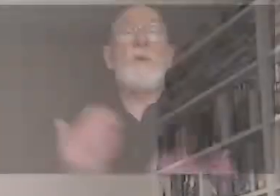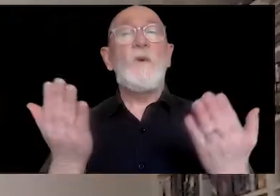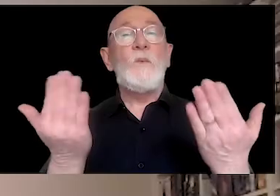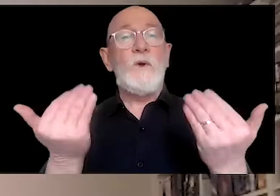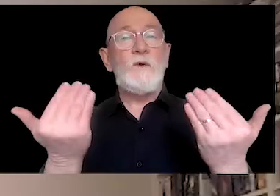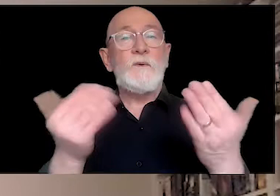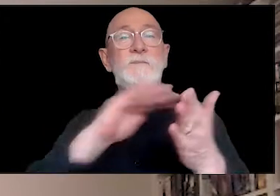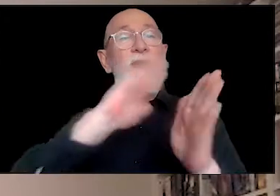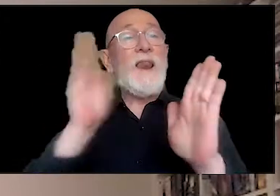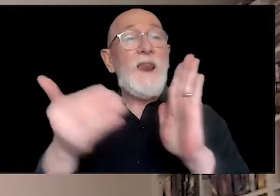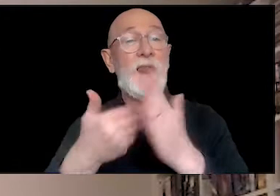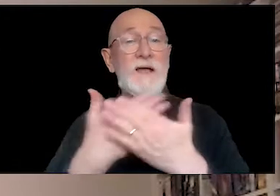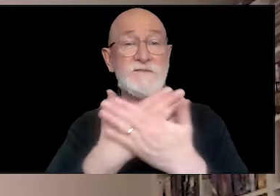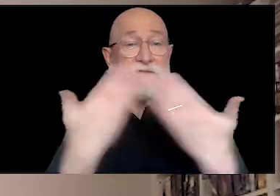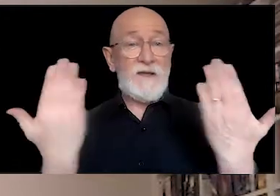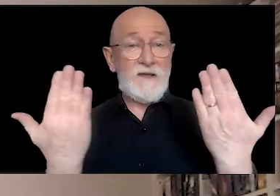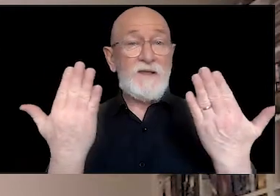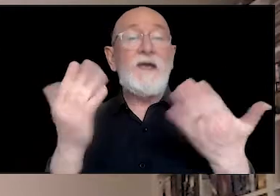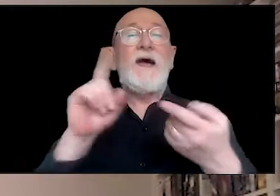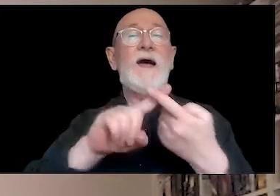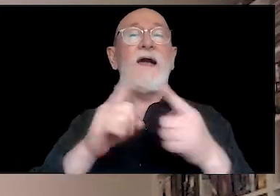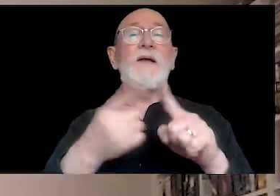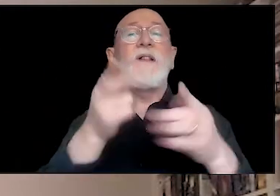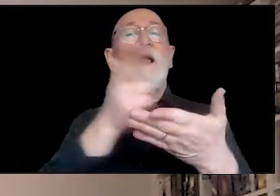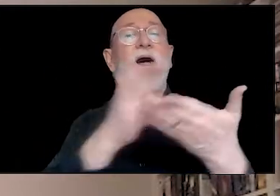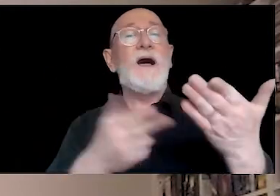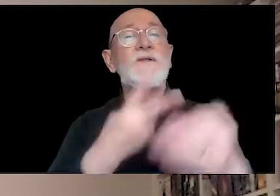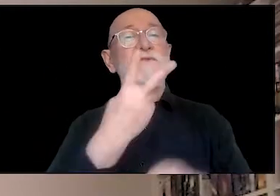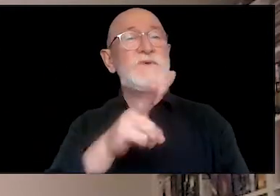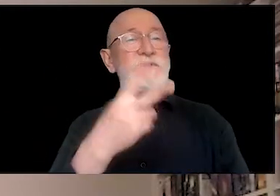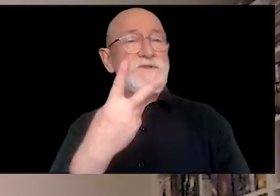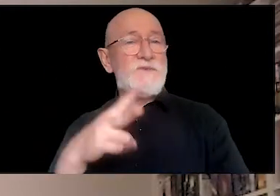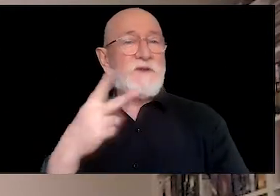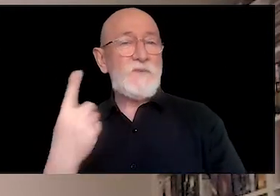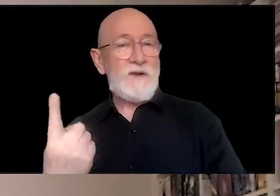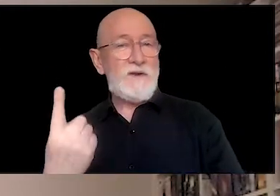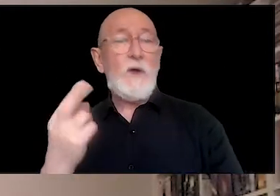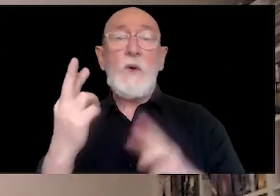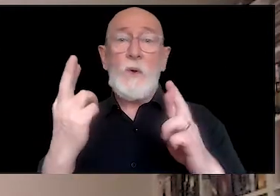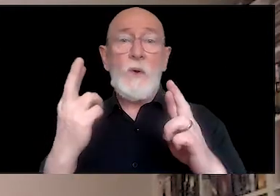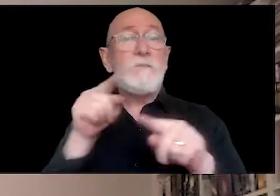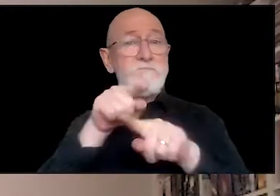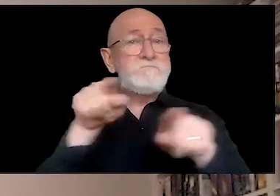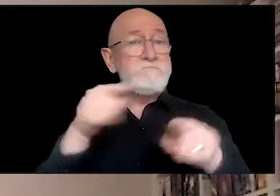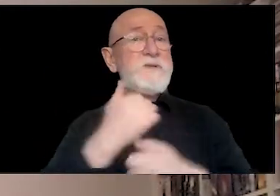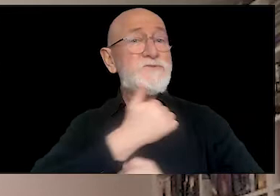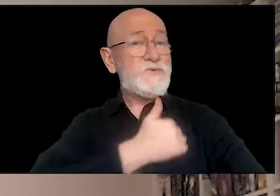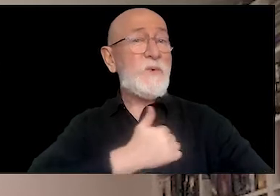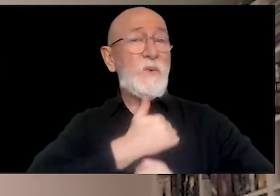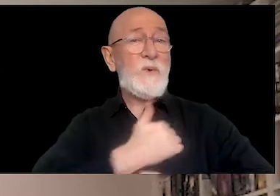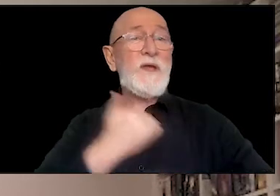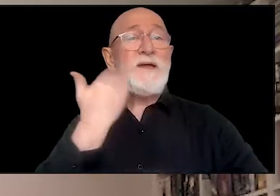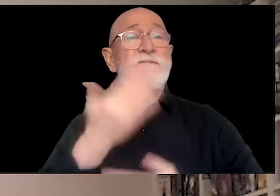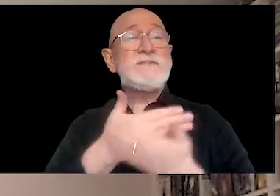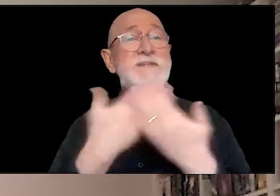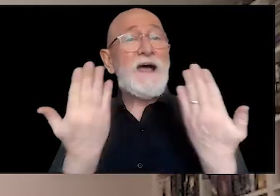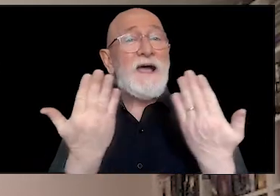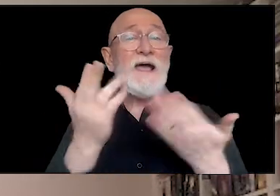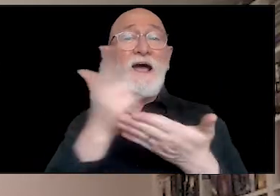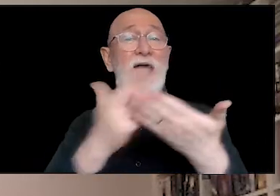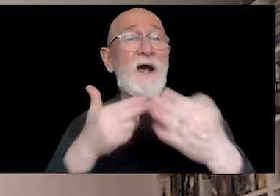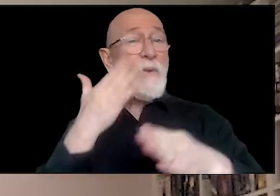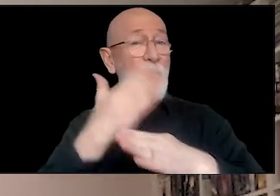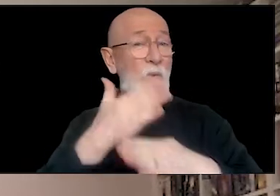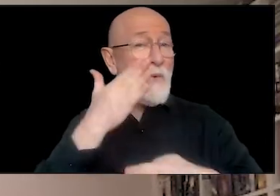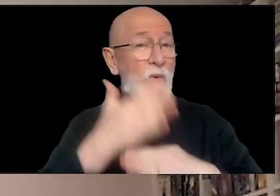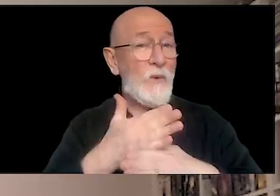Welcome to the last day of ABLE Art 2021. I hope you have enjoyed the daily artwork collections as part of our ABLE